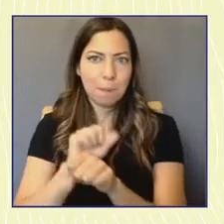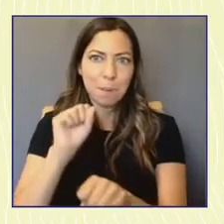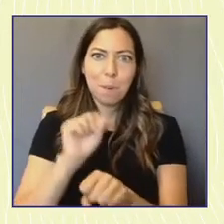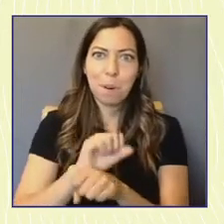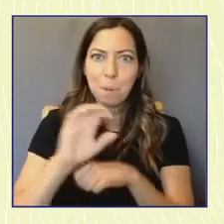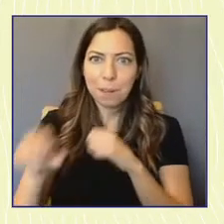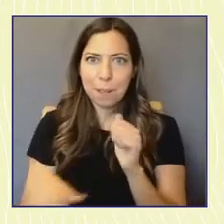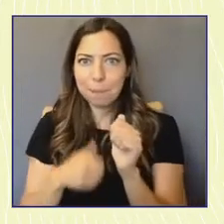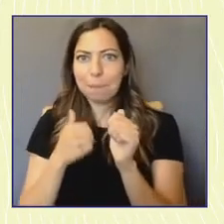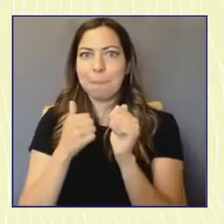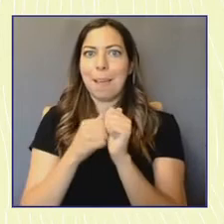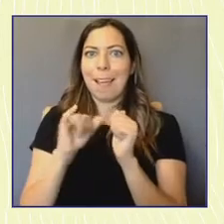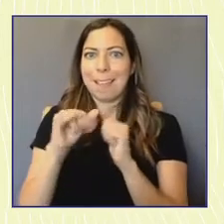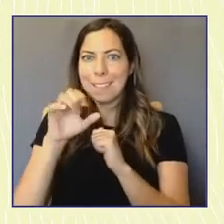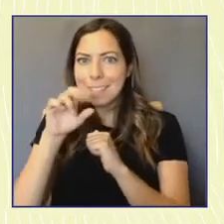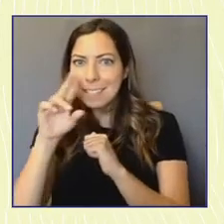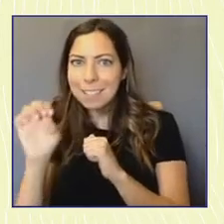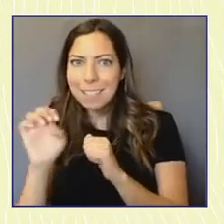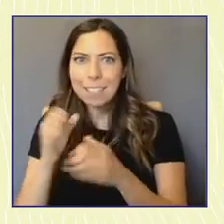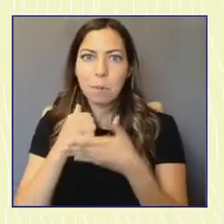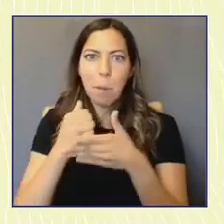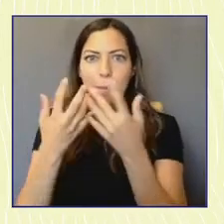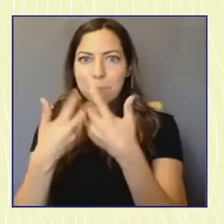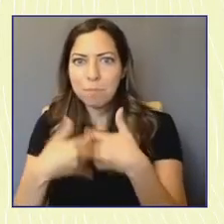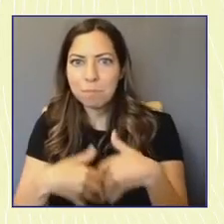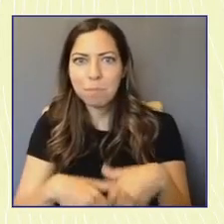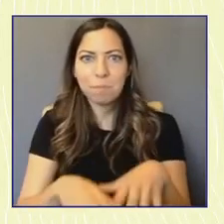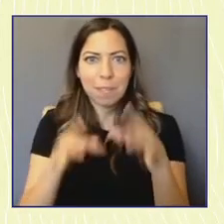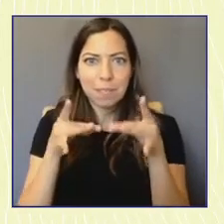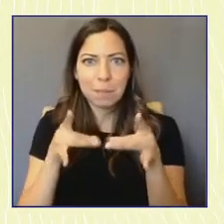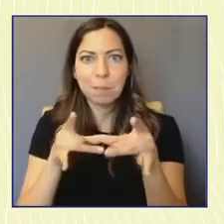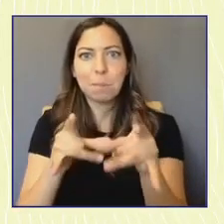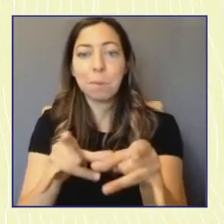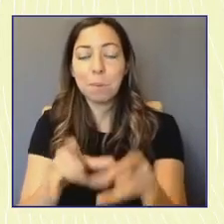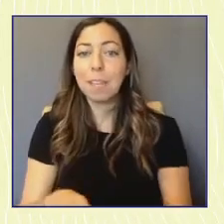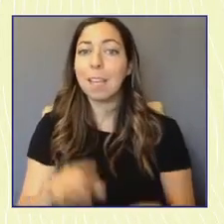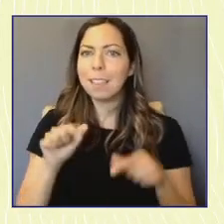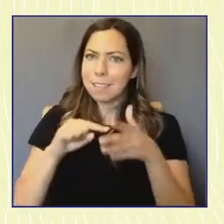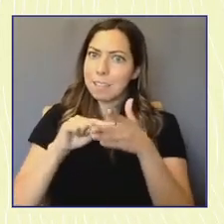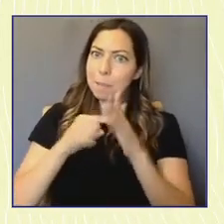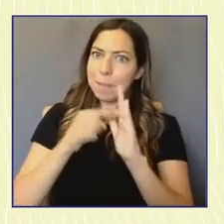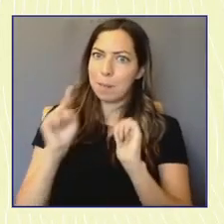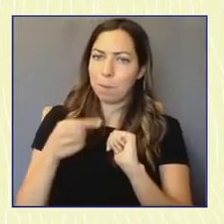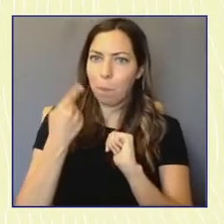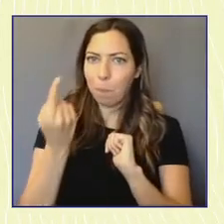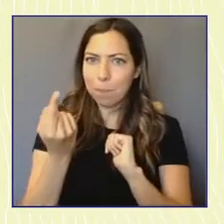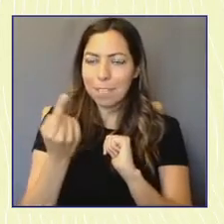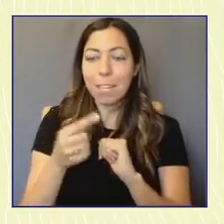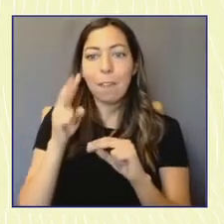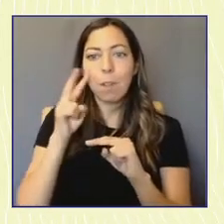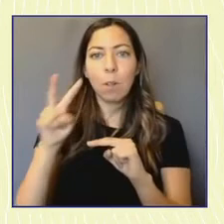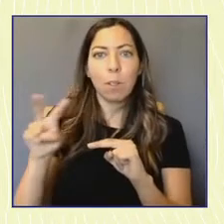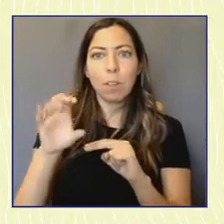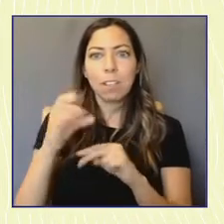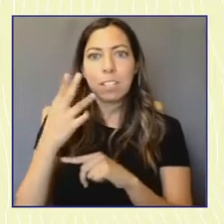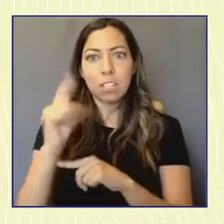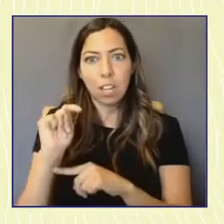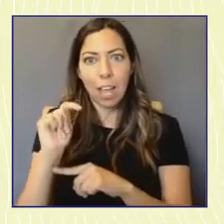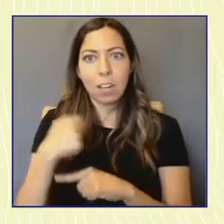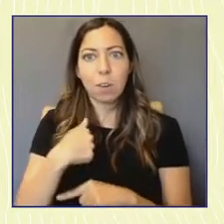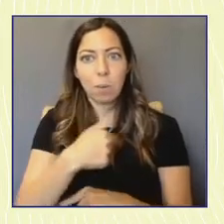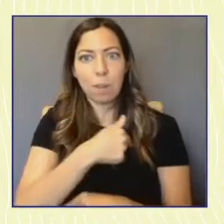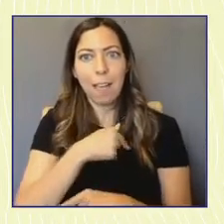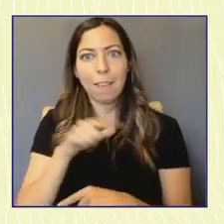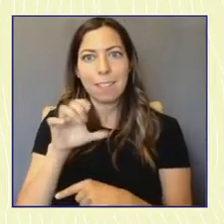And remember, this is just the beginning check the link in the chat to sign up for the growing voters email list to learn more about upcoming